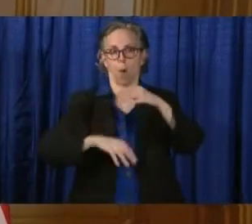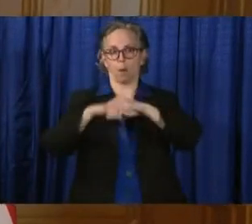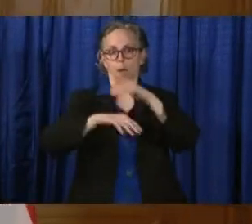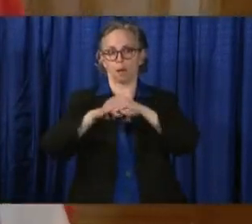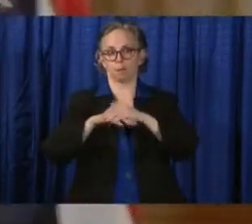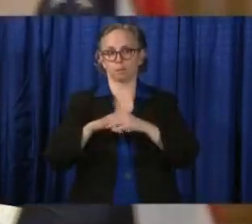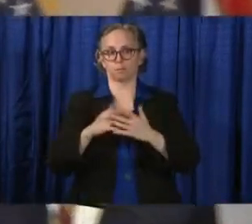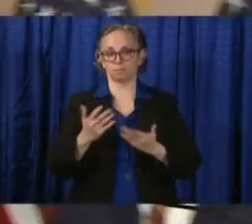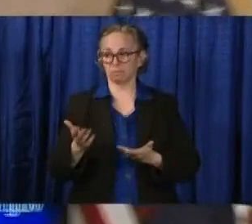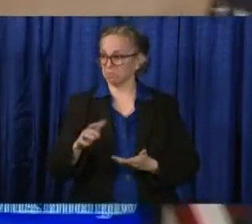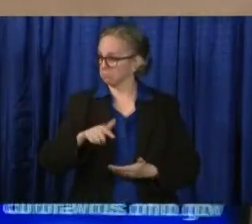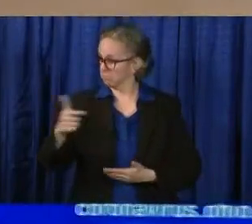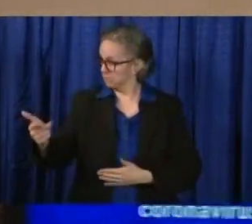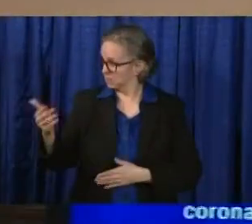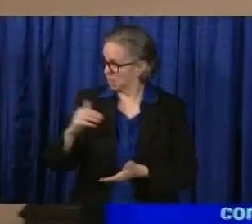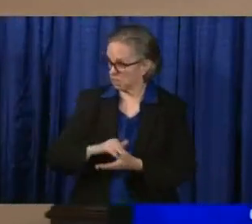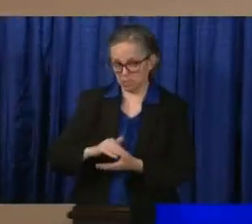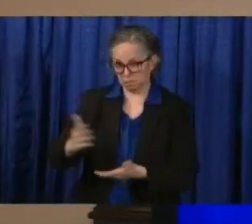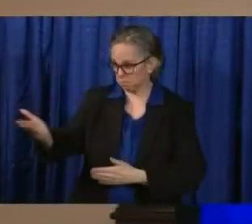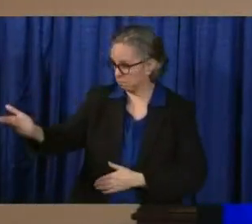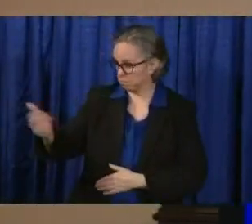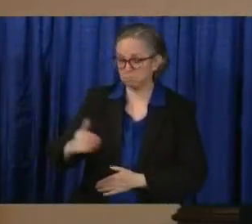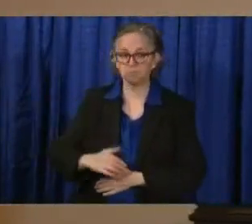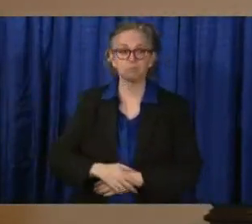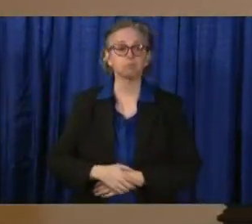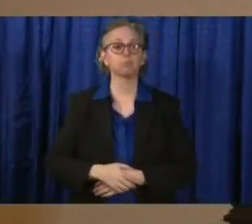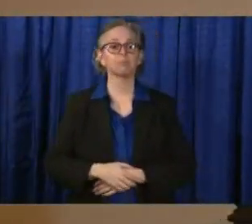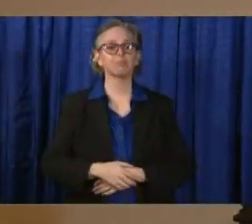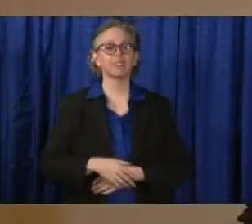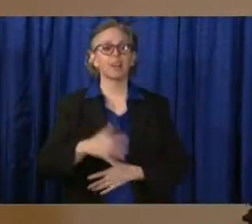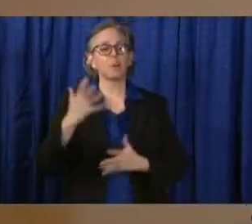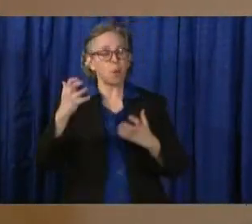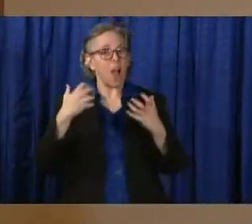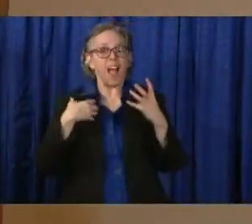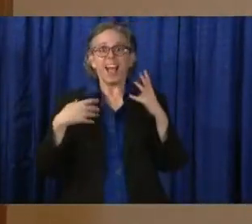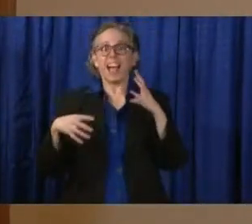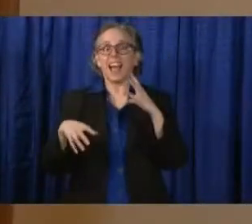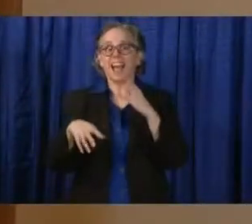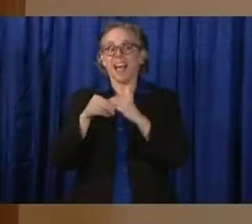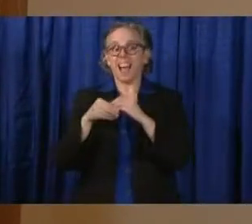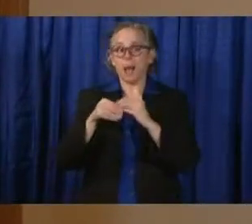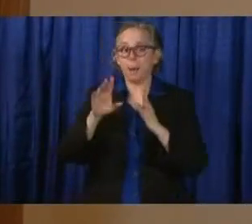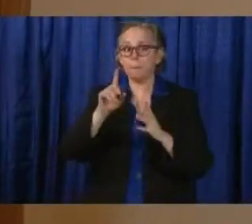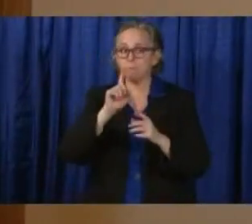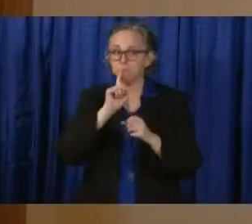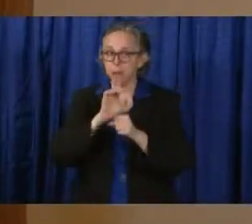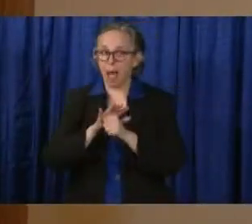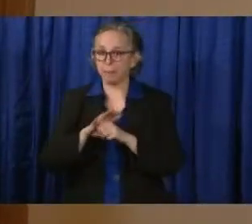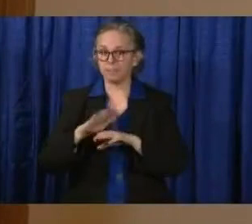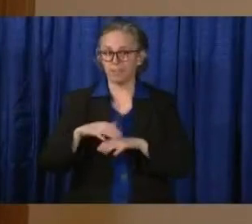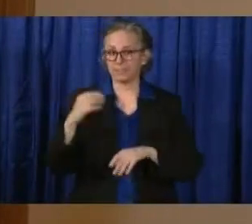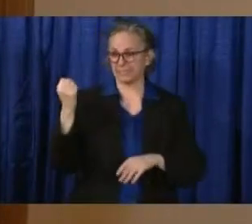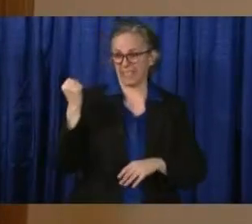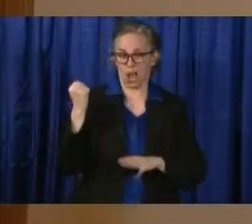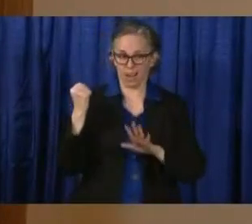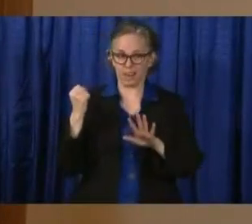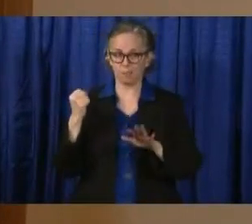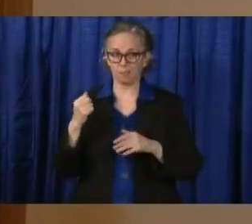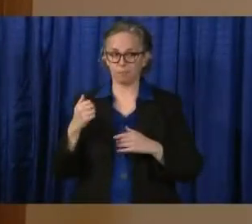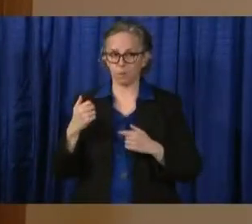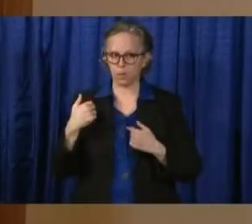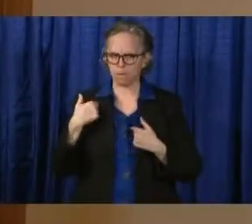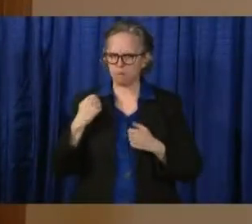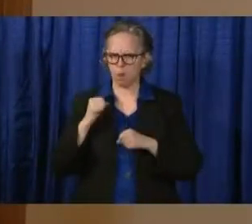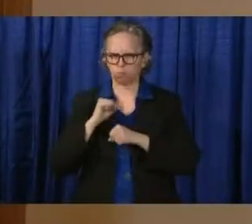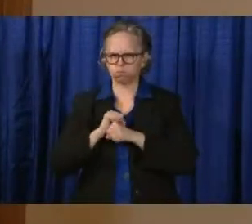anything to add? Yes. I just want to add, as I promised on Saturday, we have been working nonstop